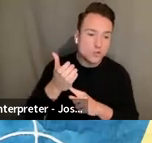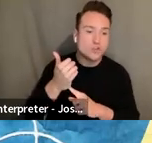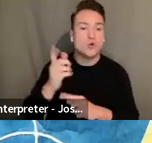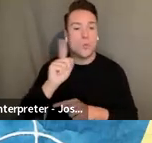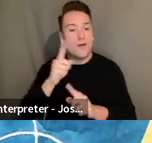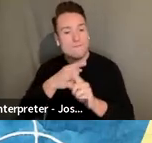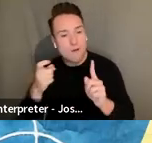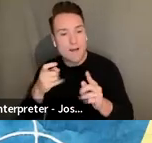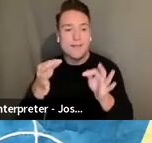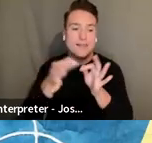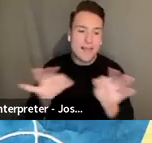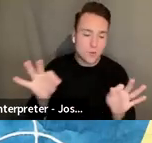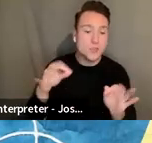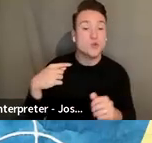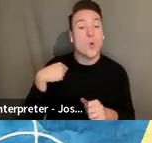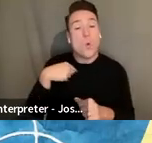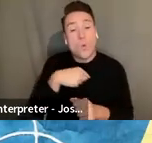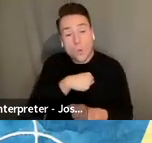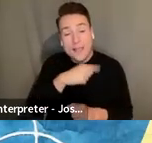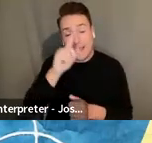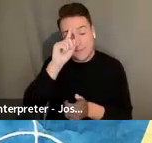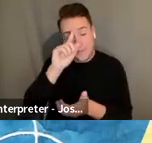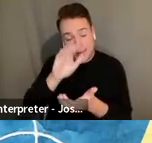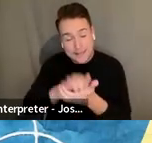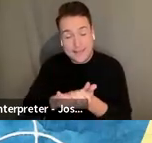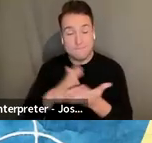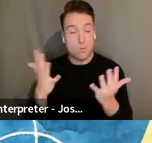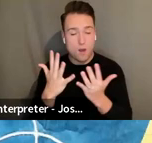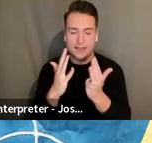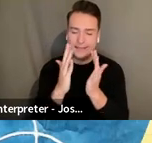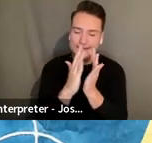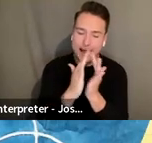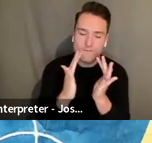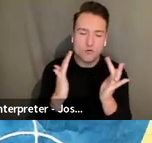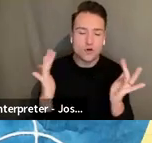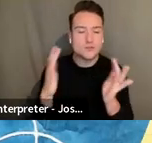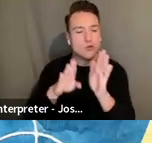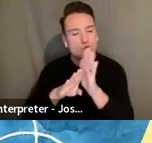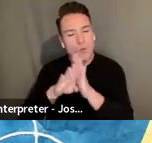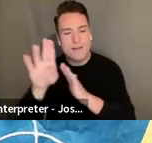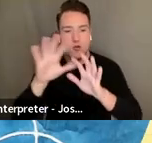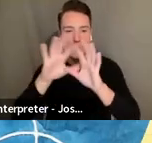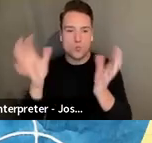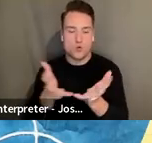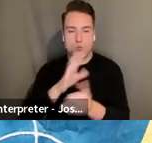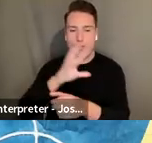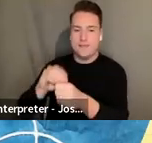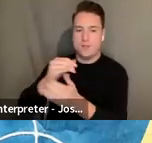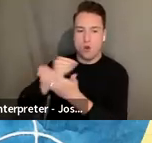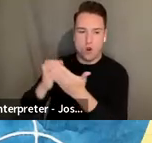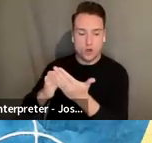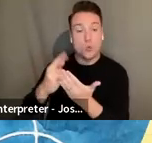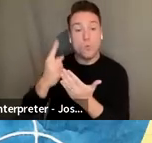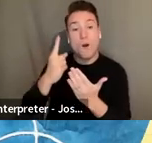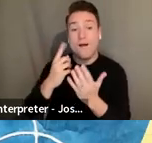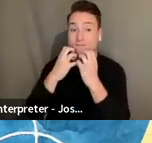in a diverse and thriving world and arts sector. And as part of that, one of the values that